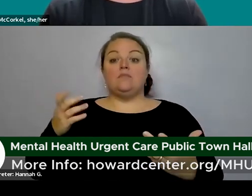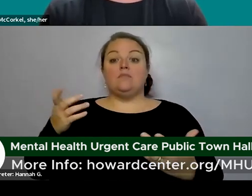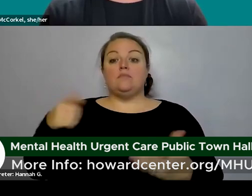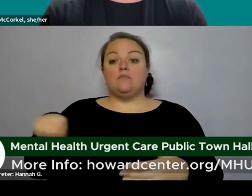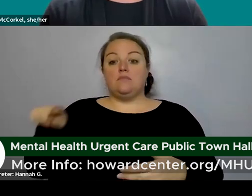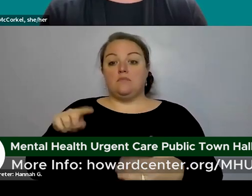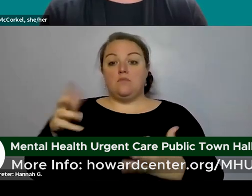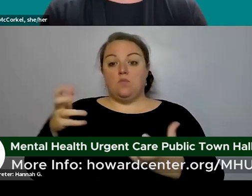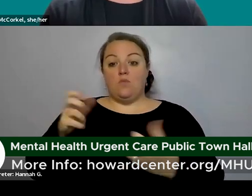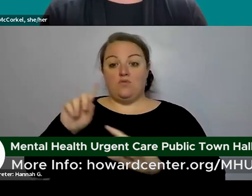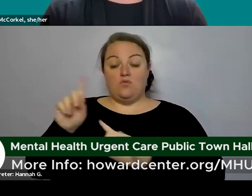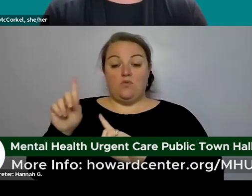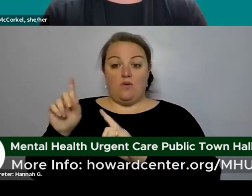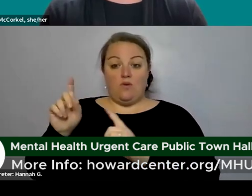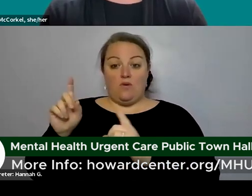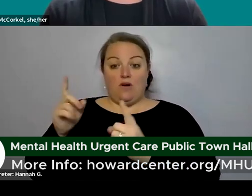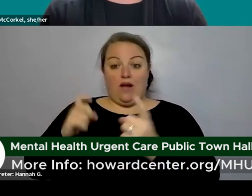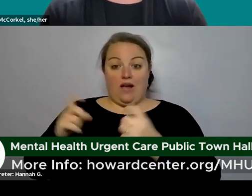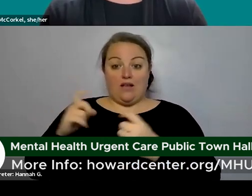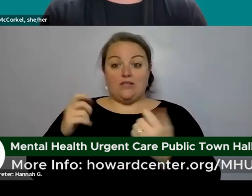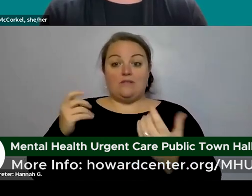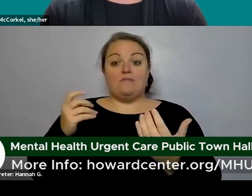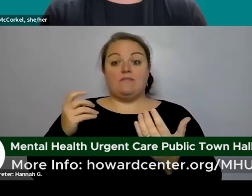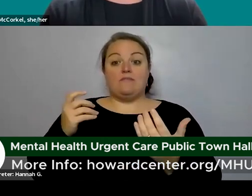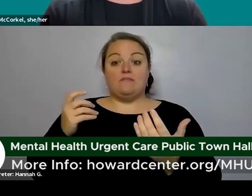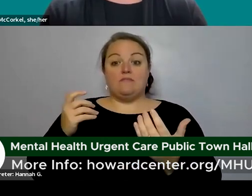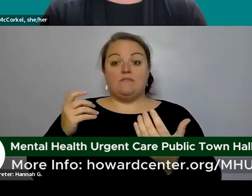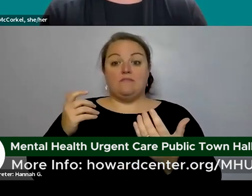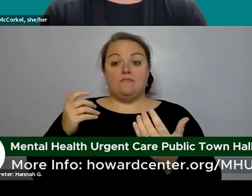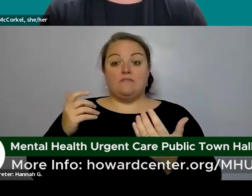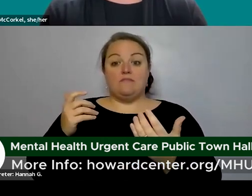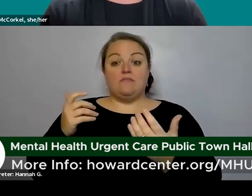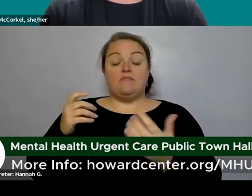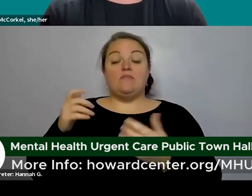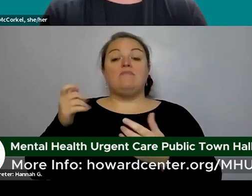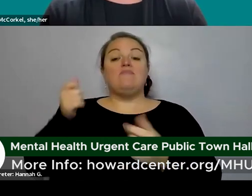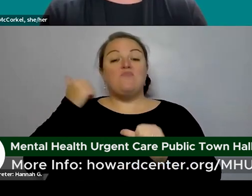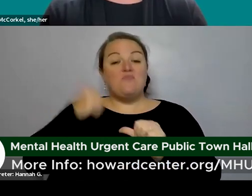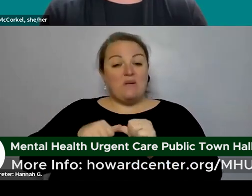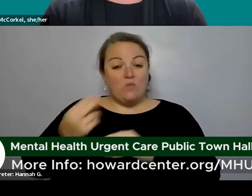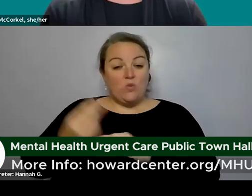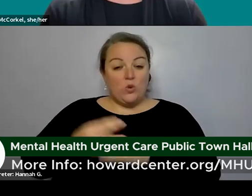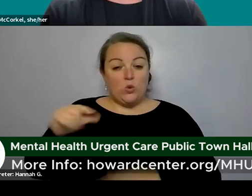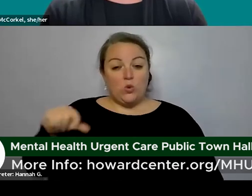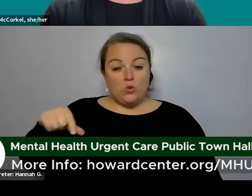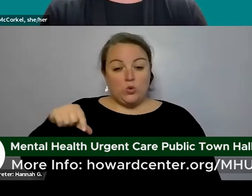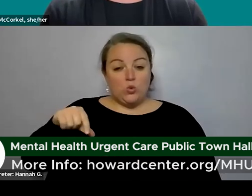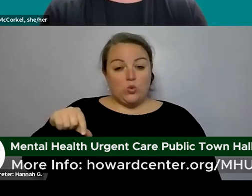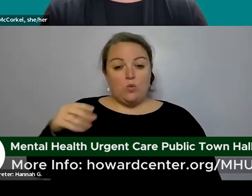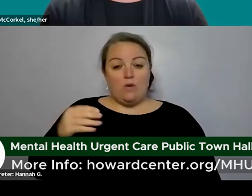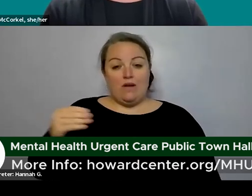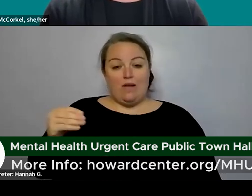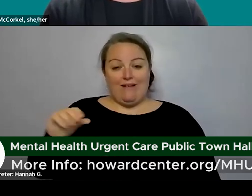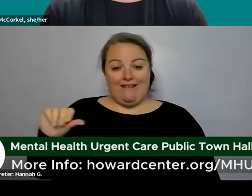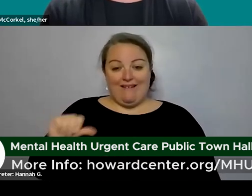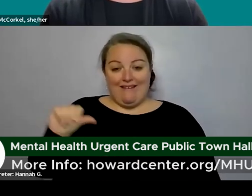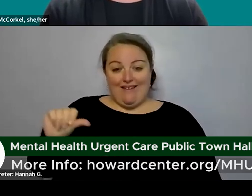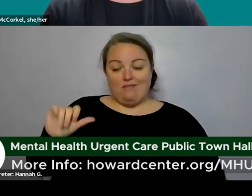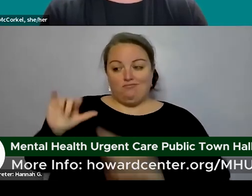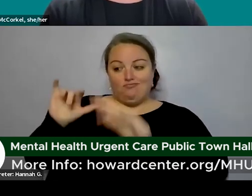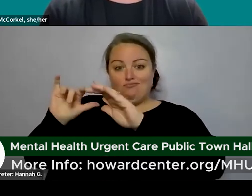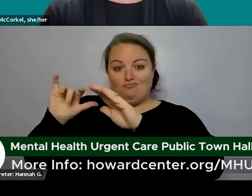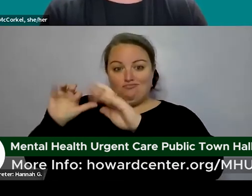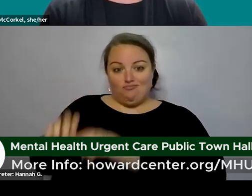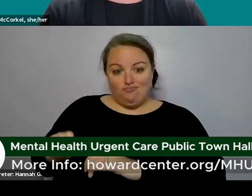who would like to ask a question to be sure to um write it in the q a um and then for those of you um